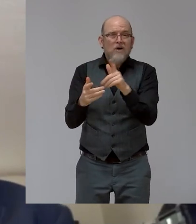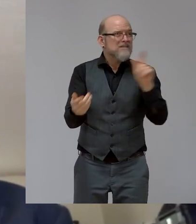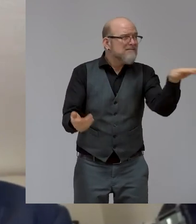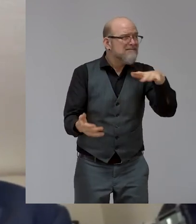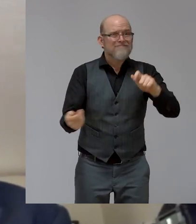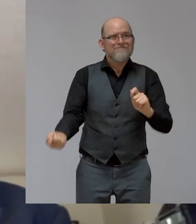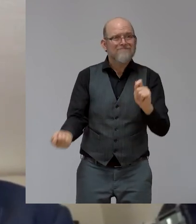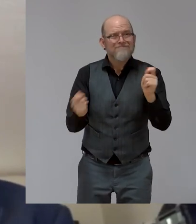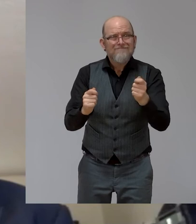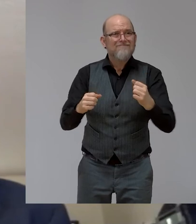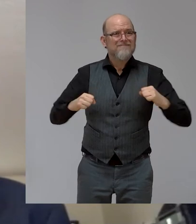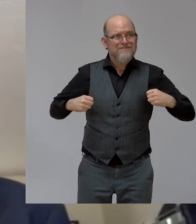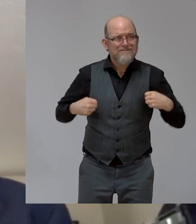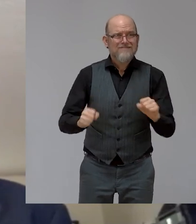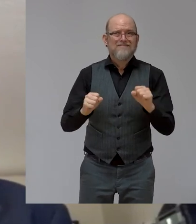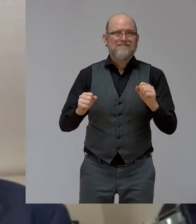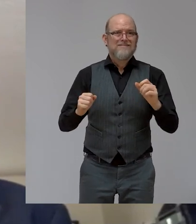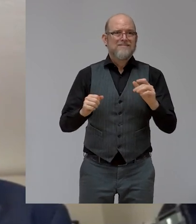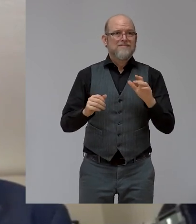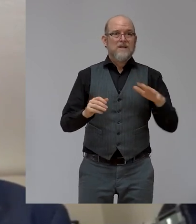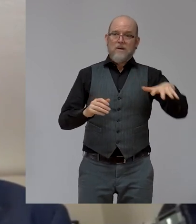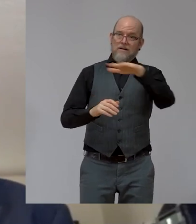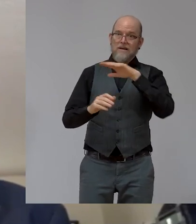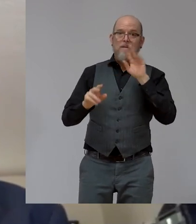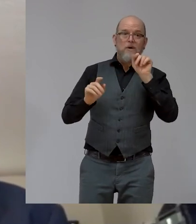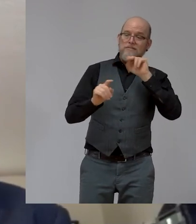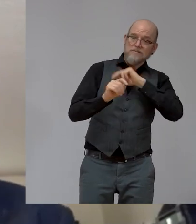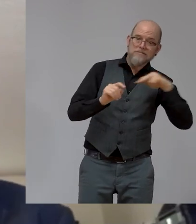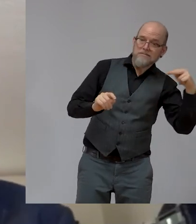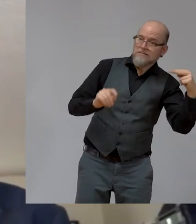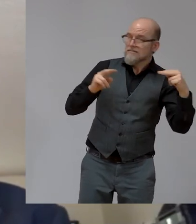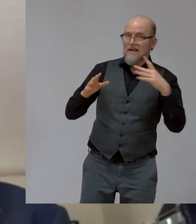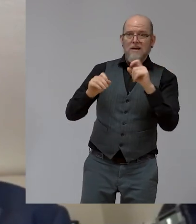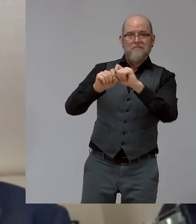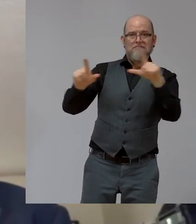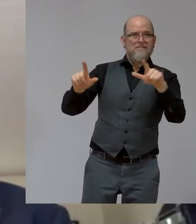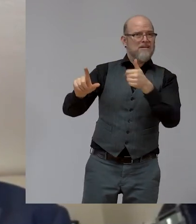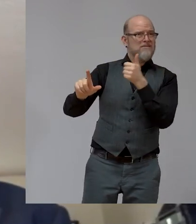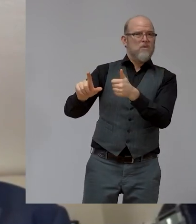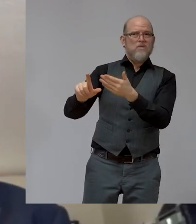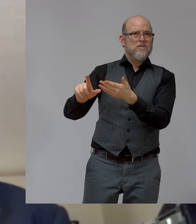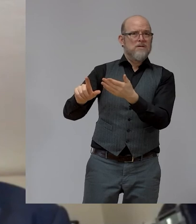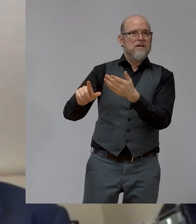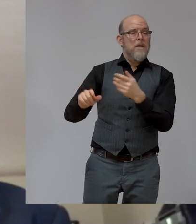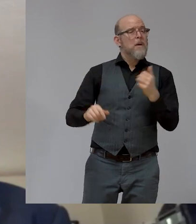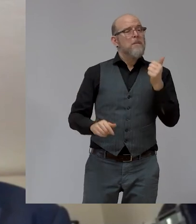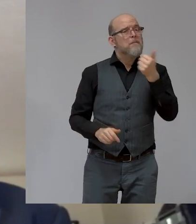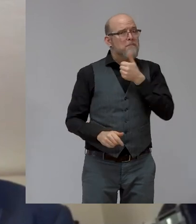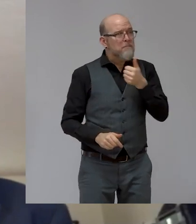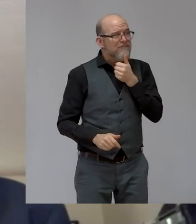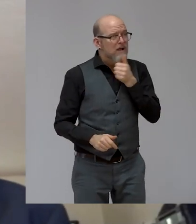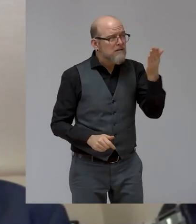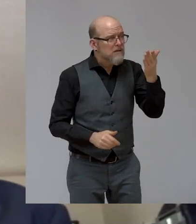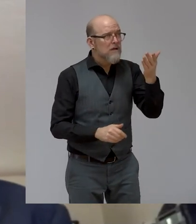at this holistically, that companies and private sector just can't go, can't do as